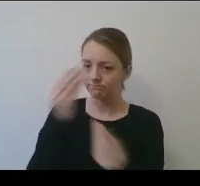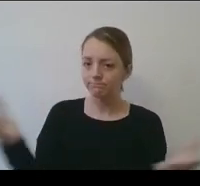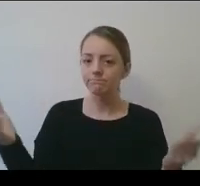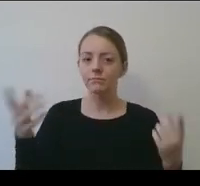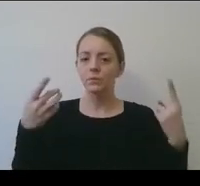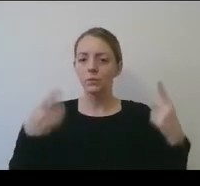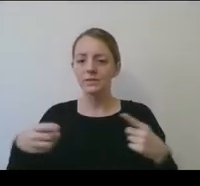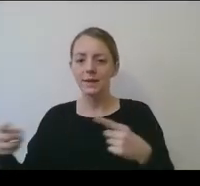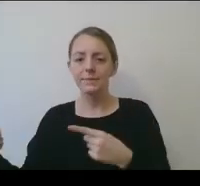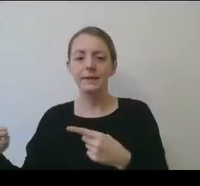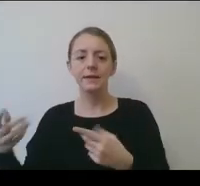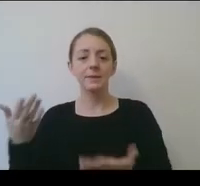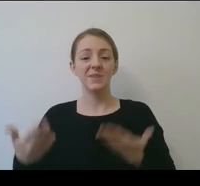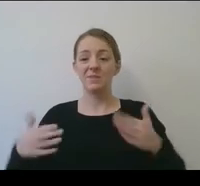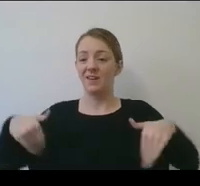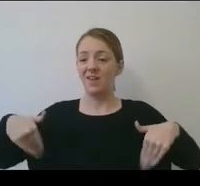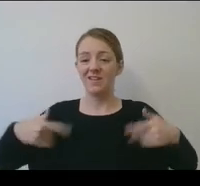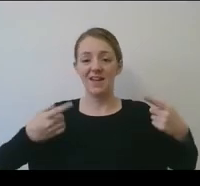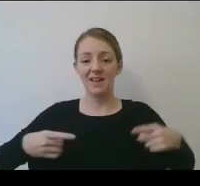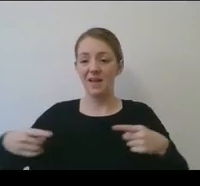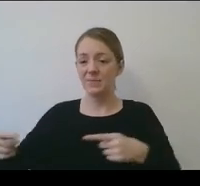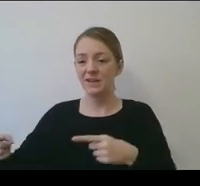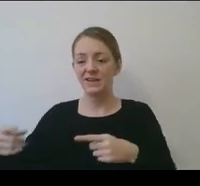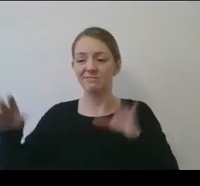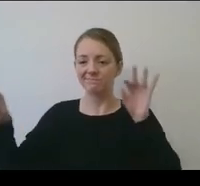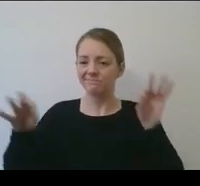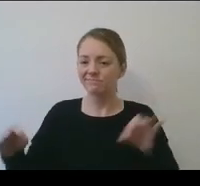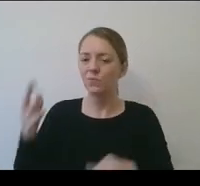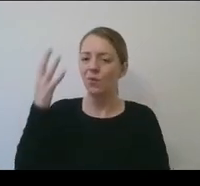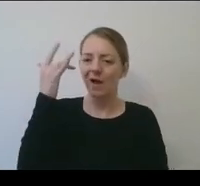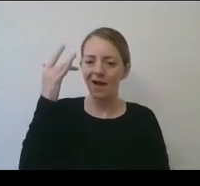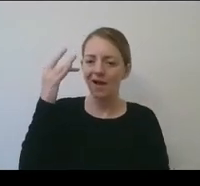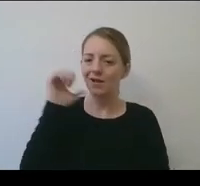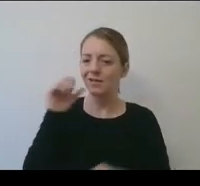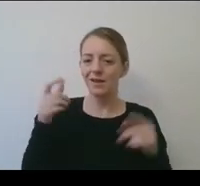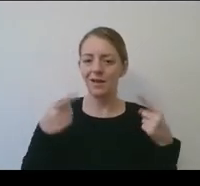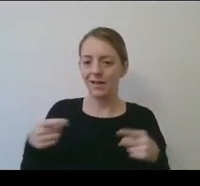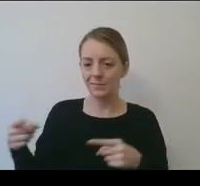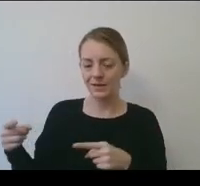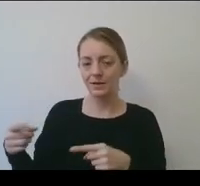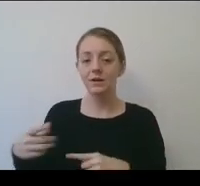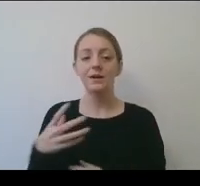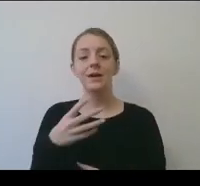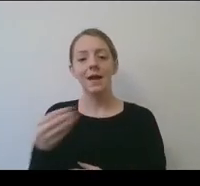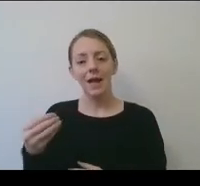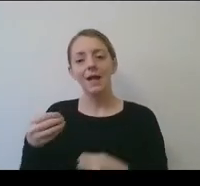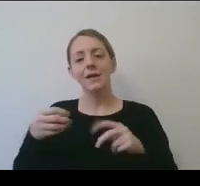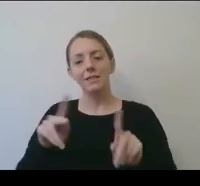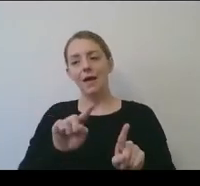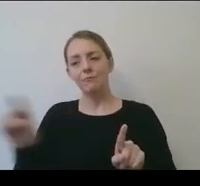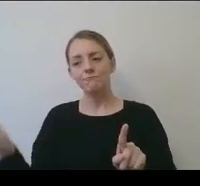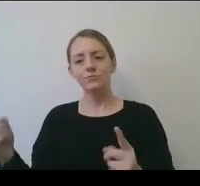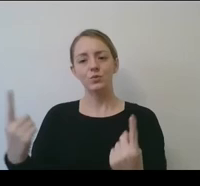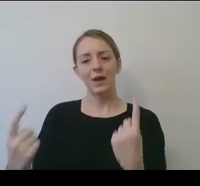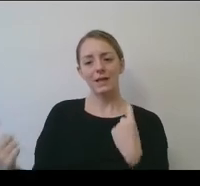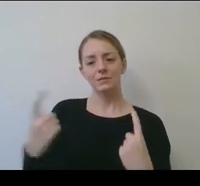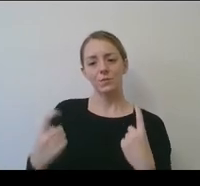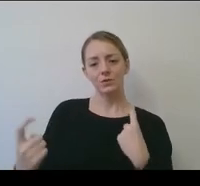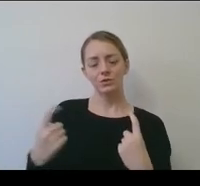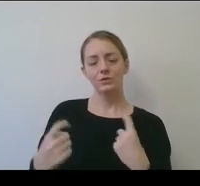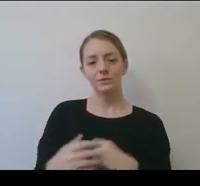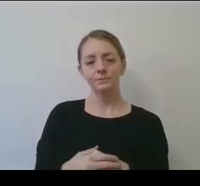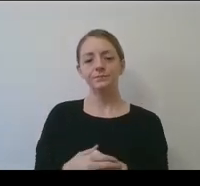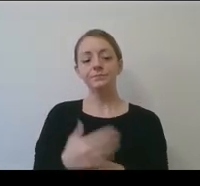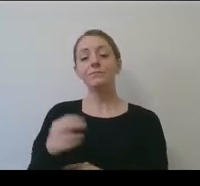may not be happening, and why, and then also to allow to ask questions, so we're very much, and also